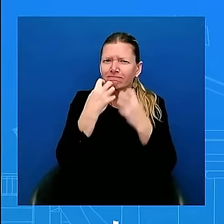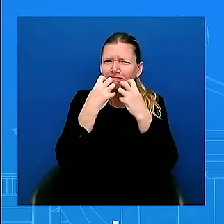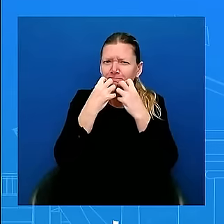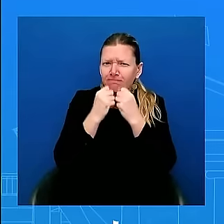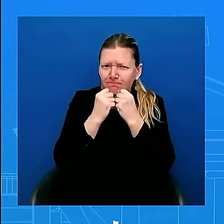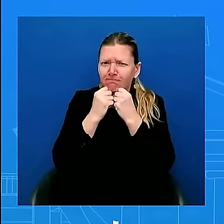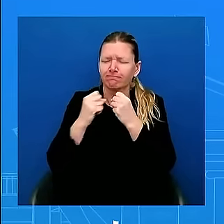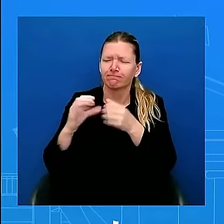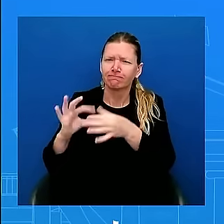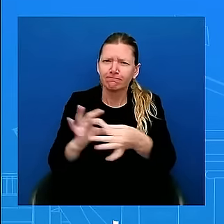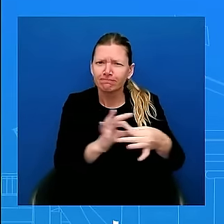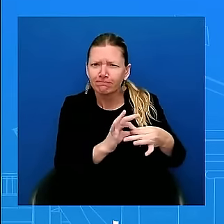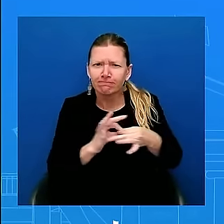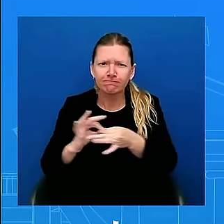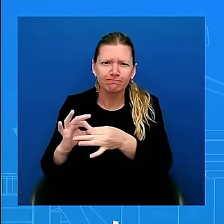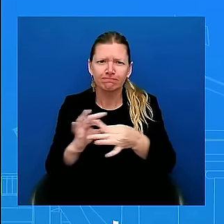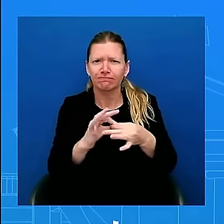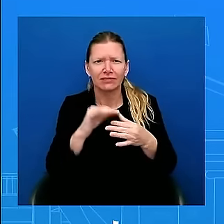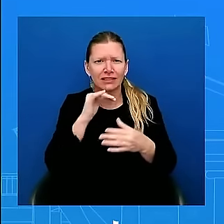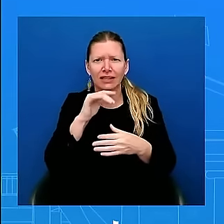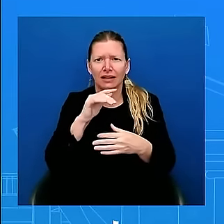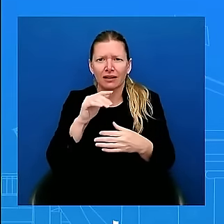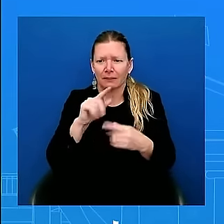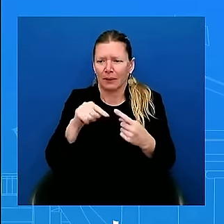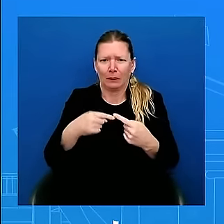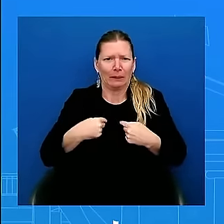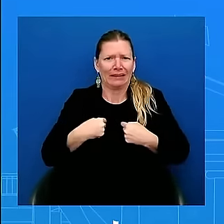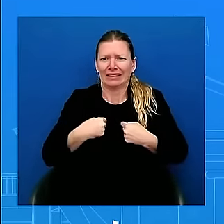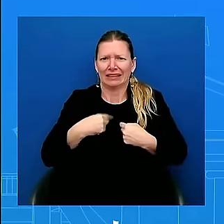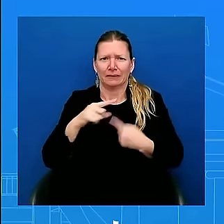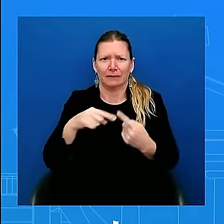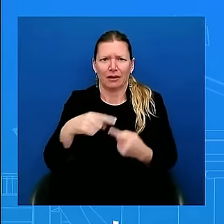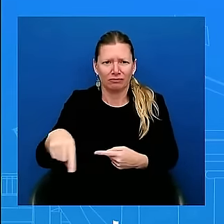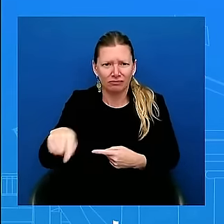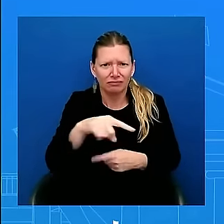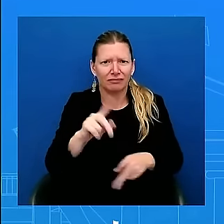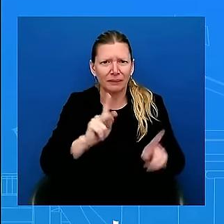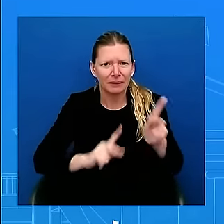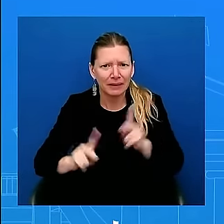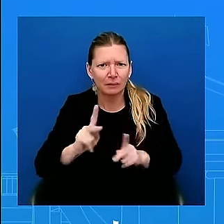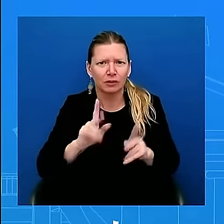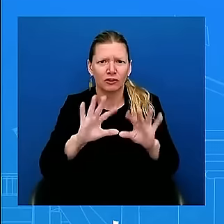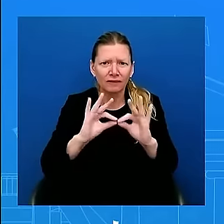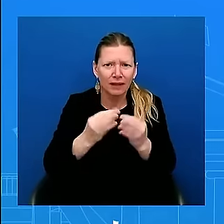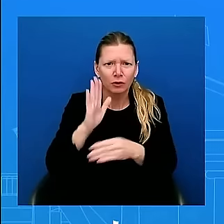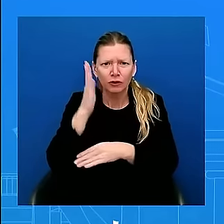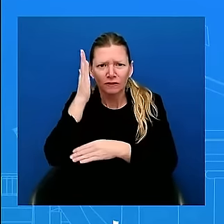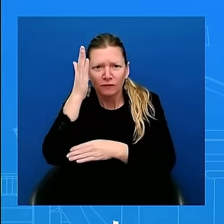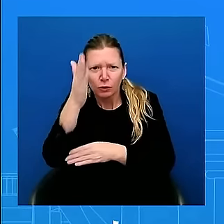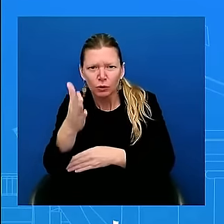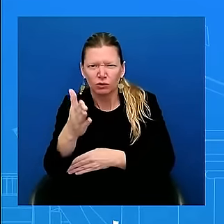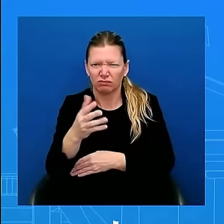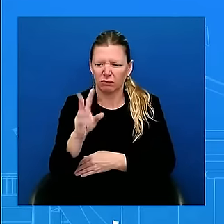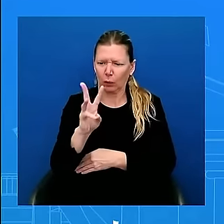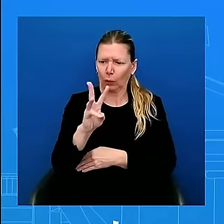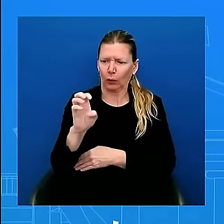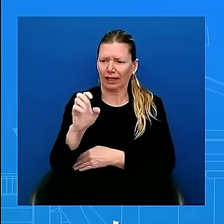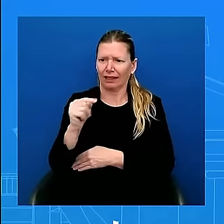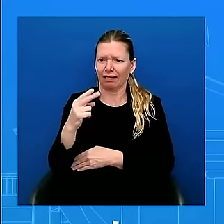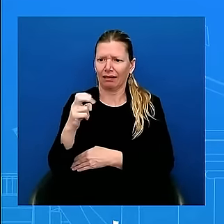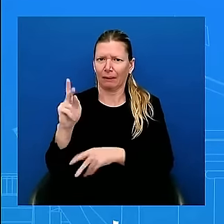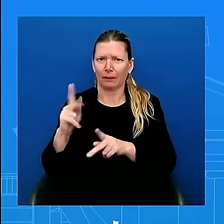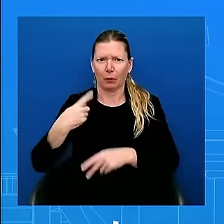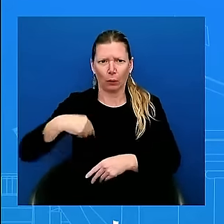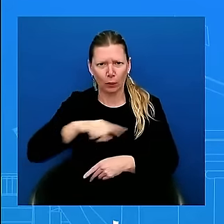pass the torch to a new generation. That is the best way to unite our nation. This is a selfless act, something that very